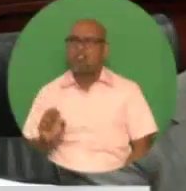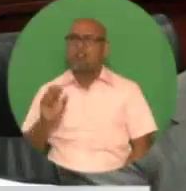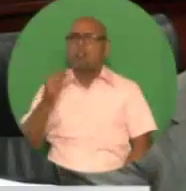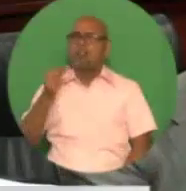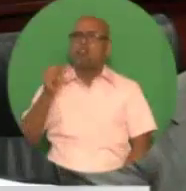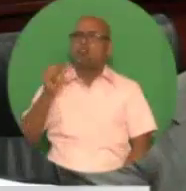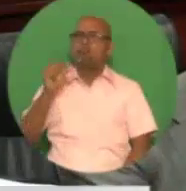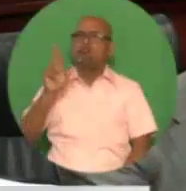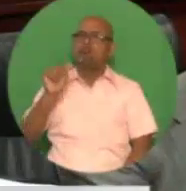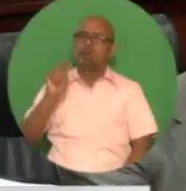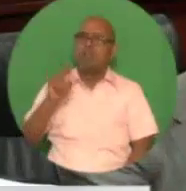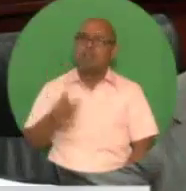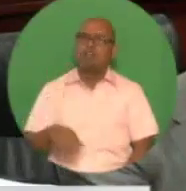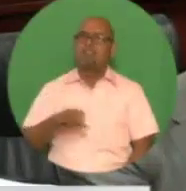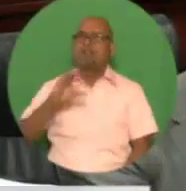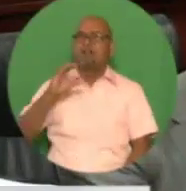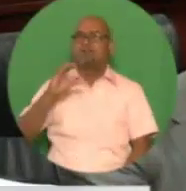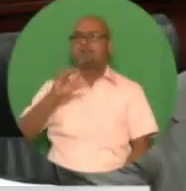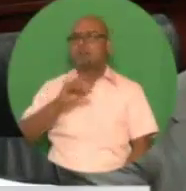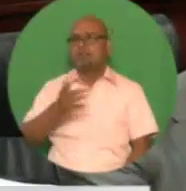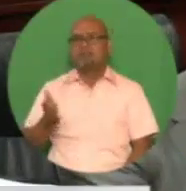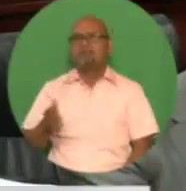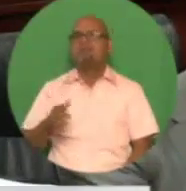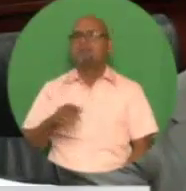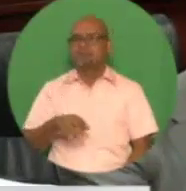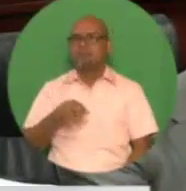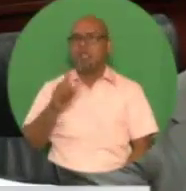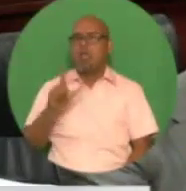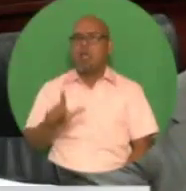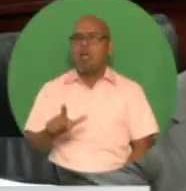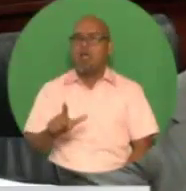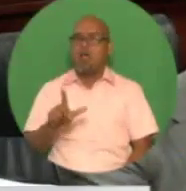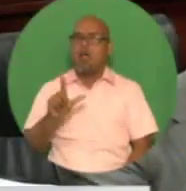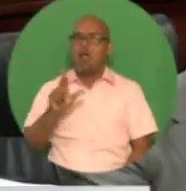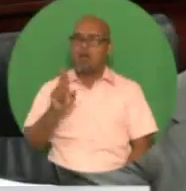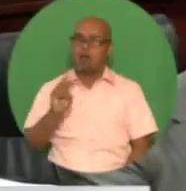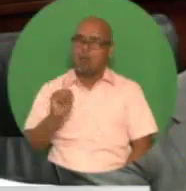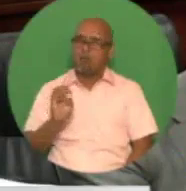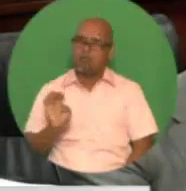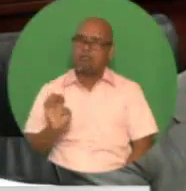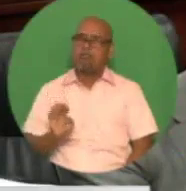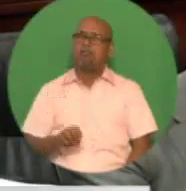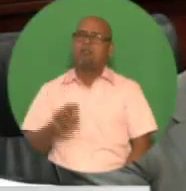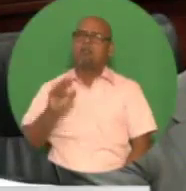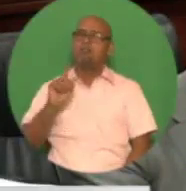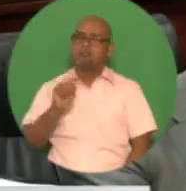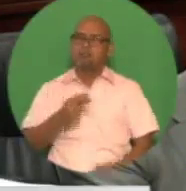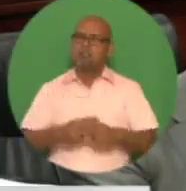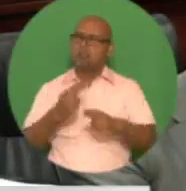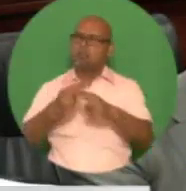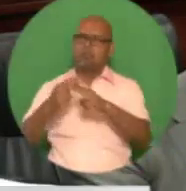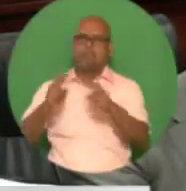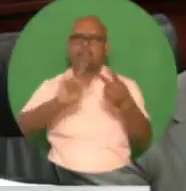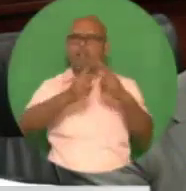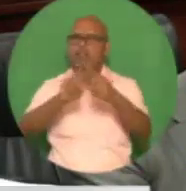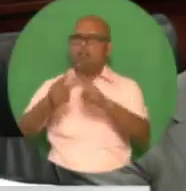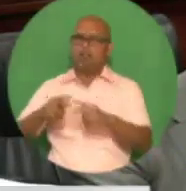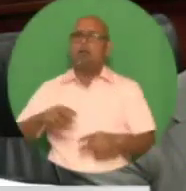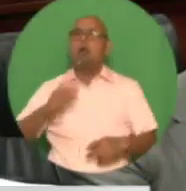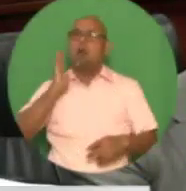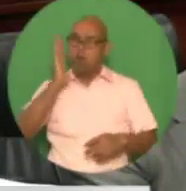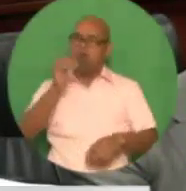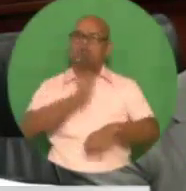La Lune, or Bois Jeans, Grand Chimene, La Lune, and Marac, and would generate employment directly and